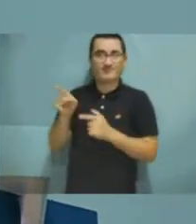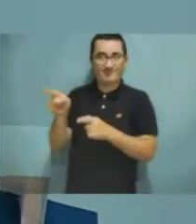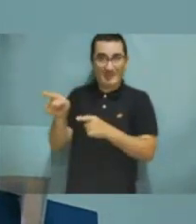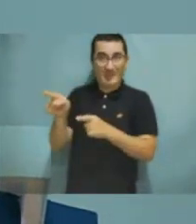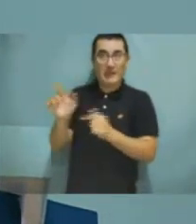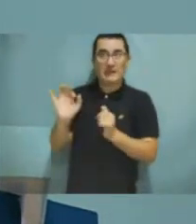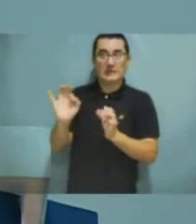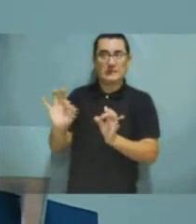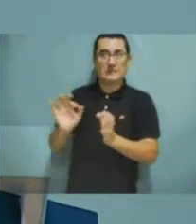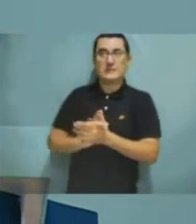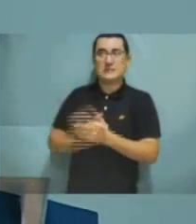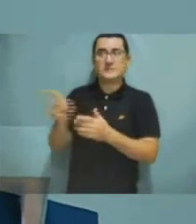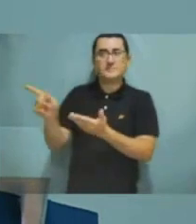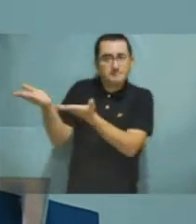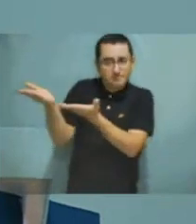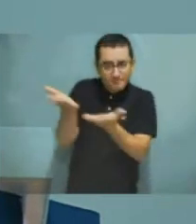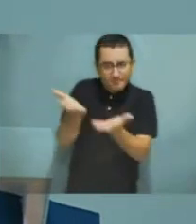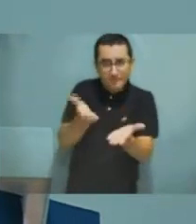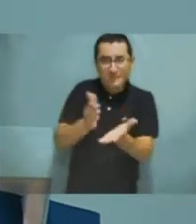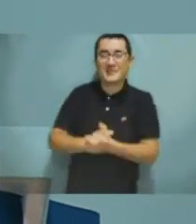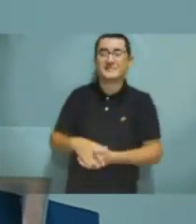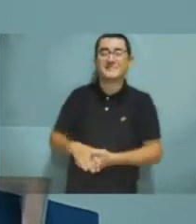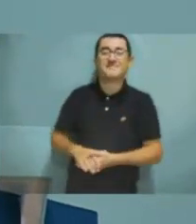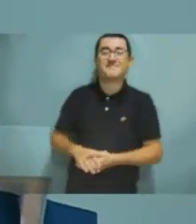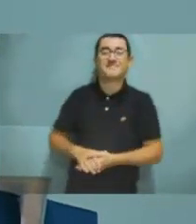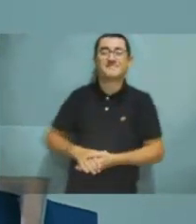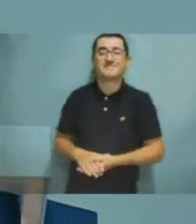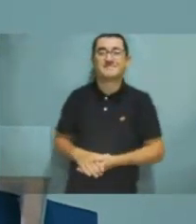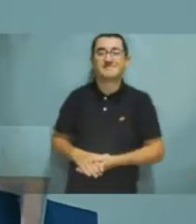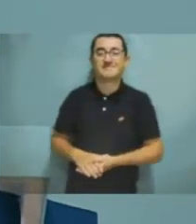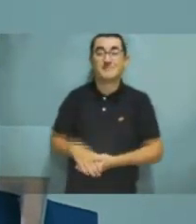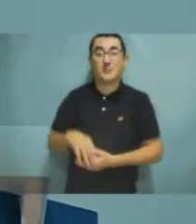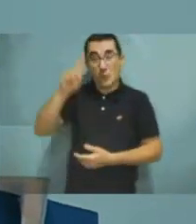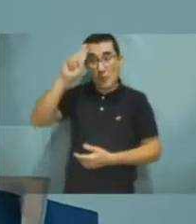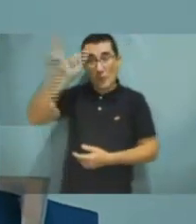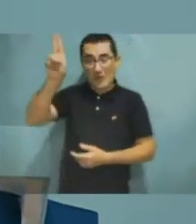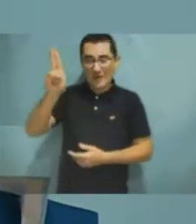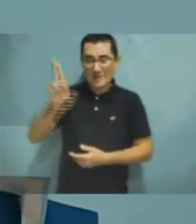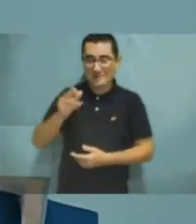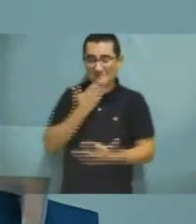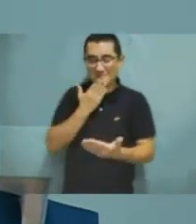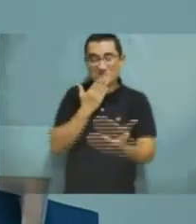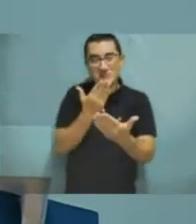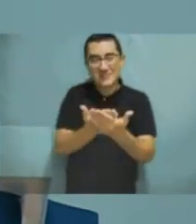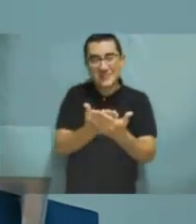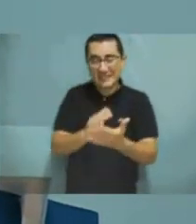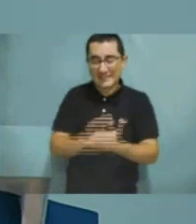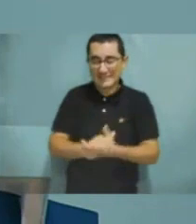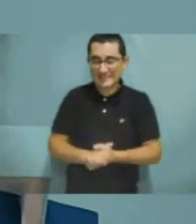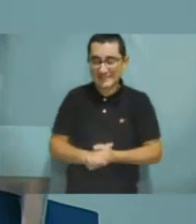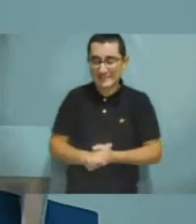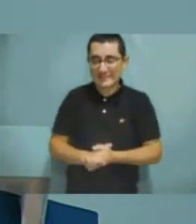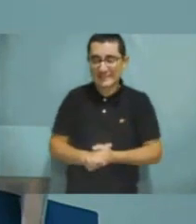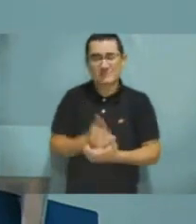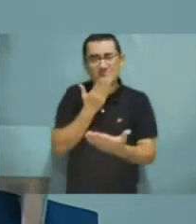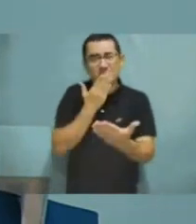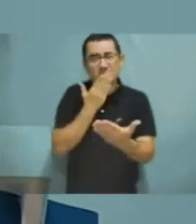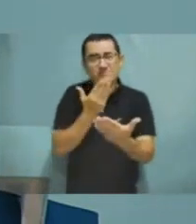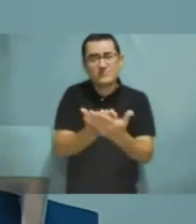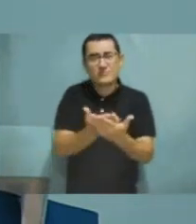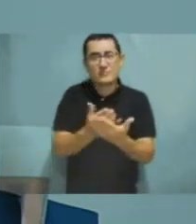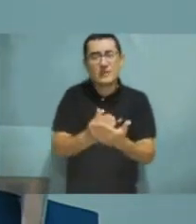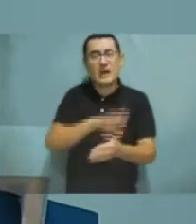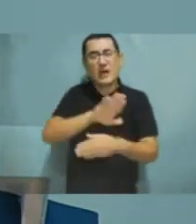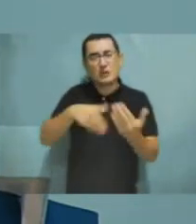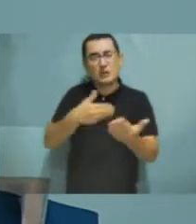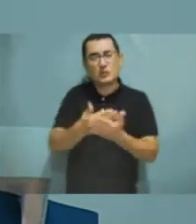presentation of their introduction. So, Juan David, go ahead. Hi, thank you very much, Diana, and thank you very